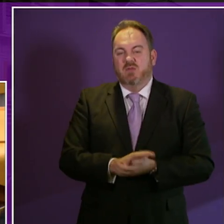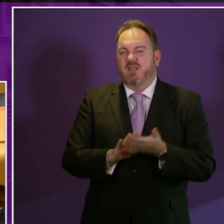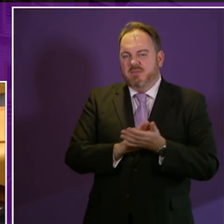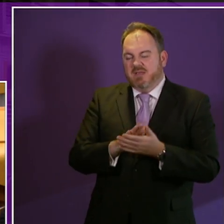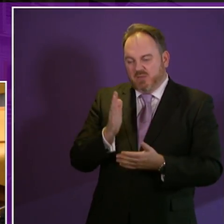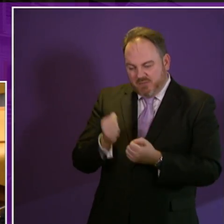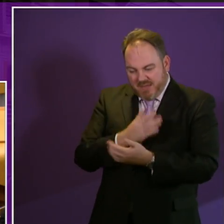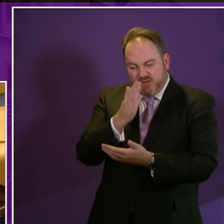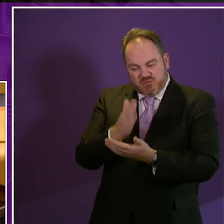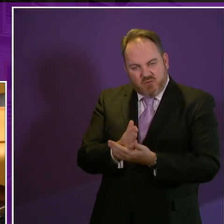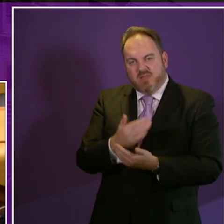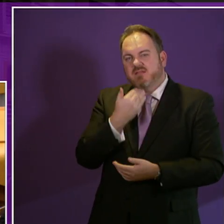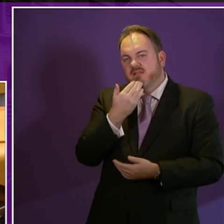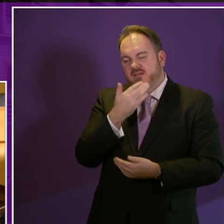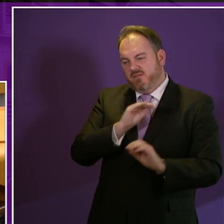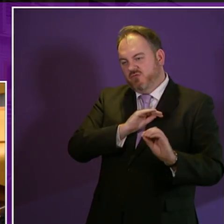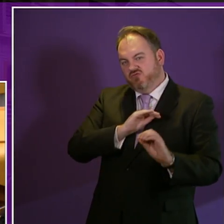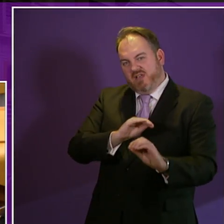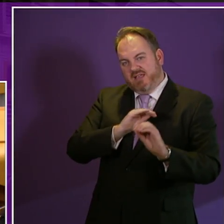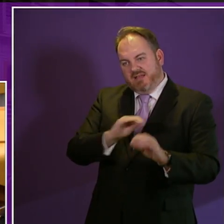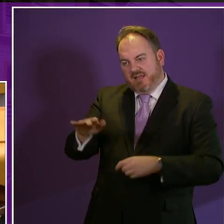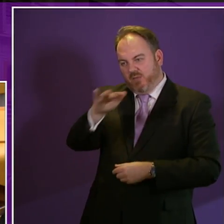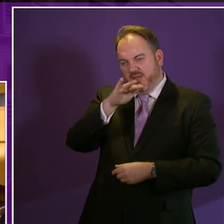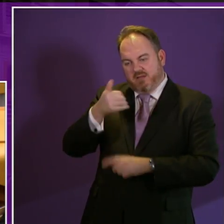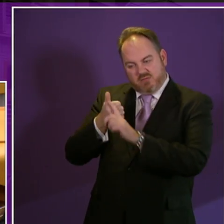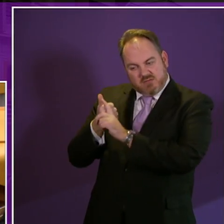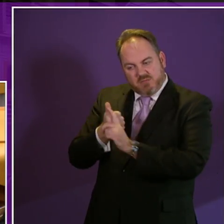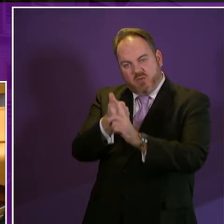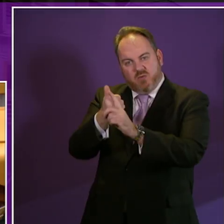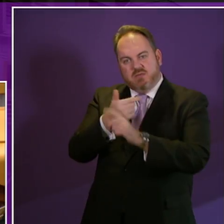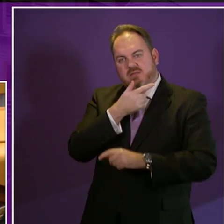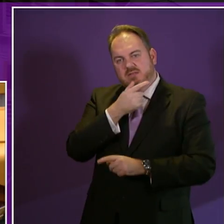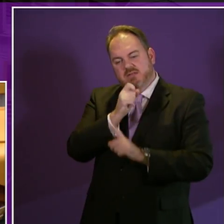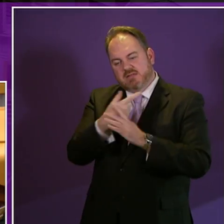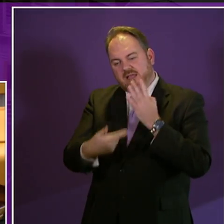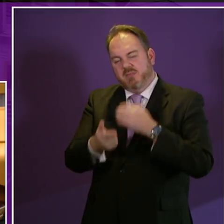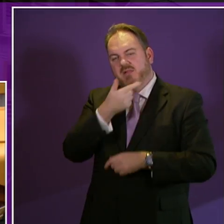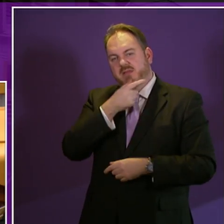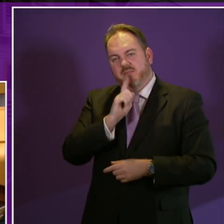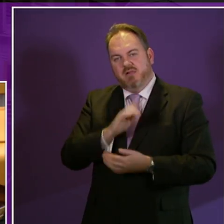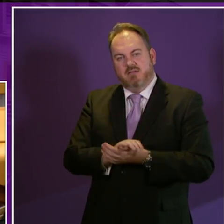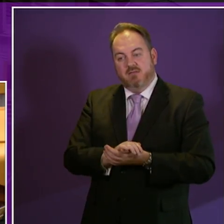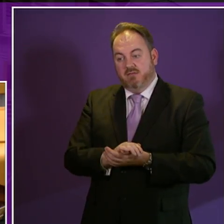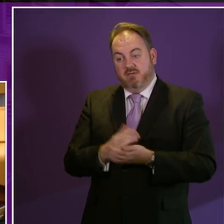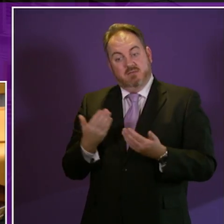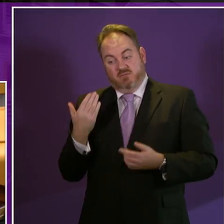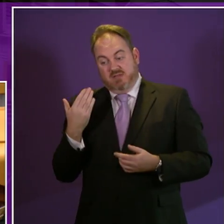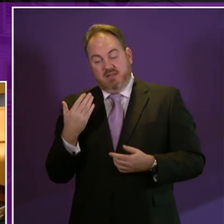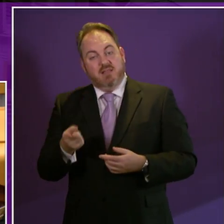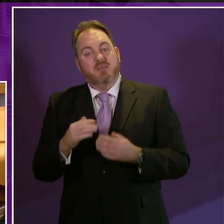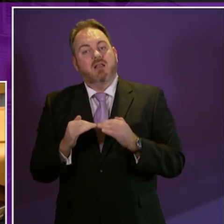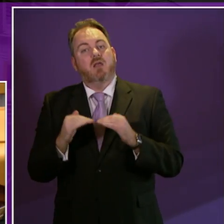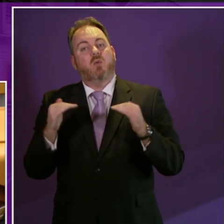training is there. I was pleased that earlier this week, the Scottish Parliament held disability equality training to help